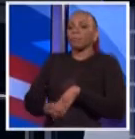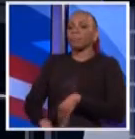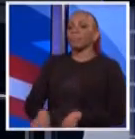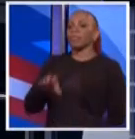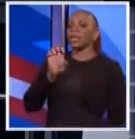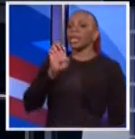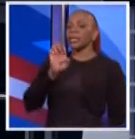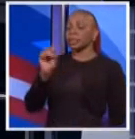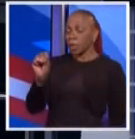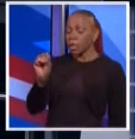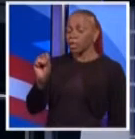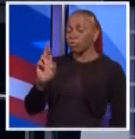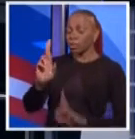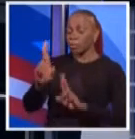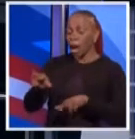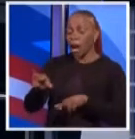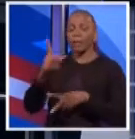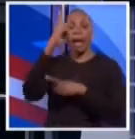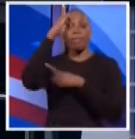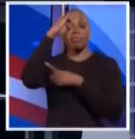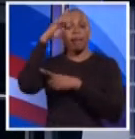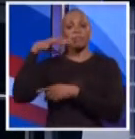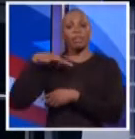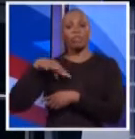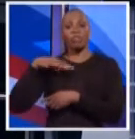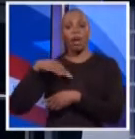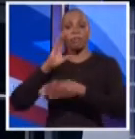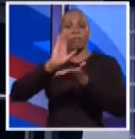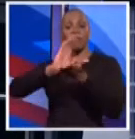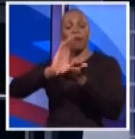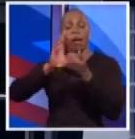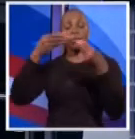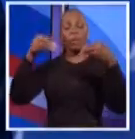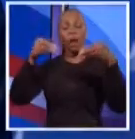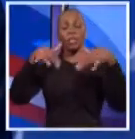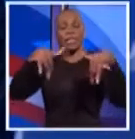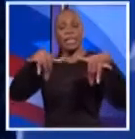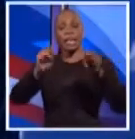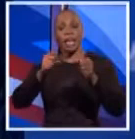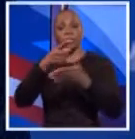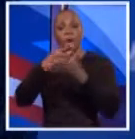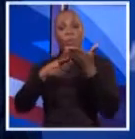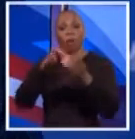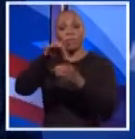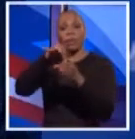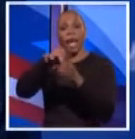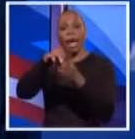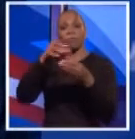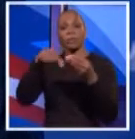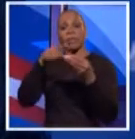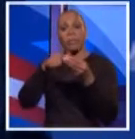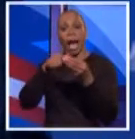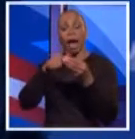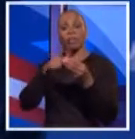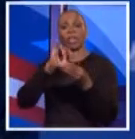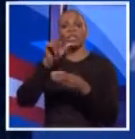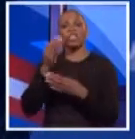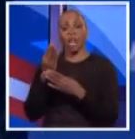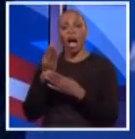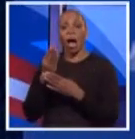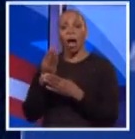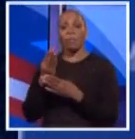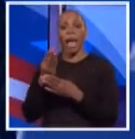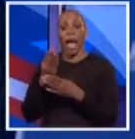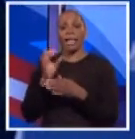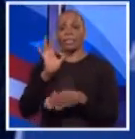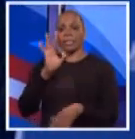that? Yes, just merely very simply. think credibility in the capital markets is, in fact, what this campaign is about. The job is to be the fiscal officer, as Marcia said at the